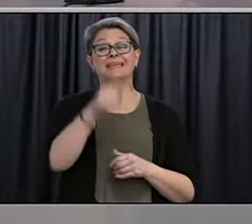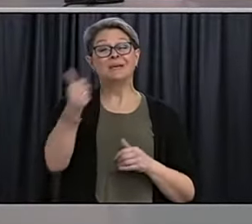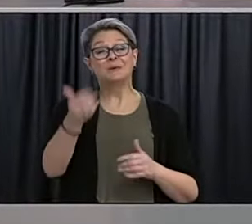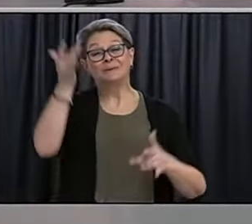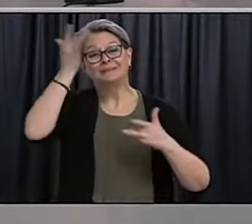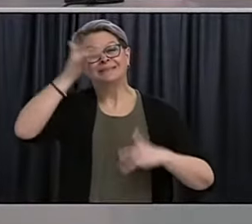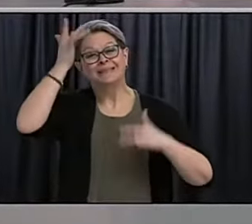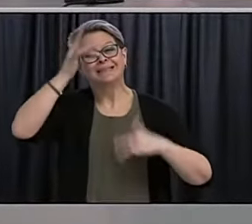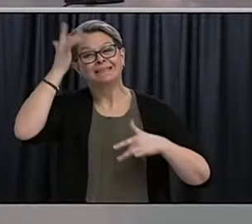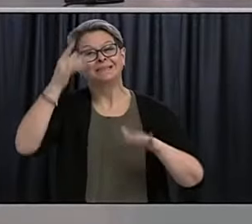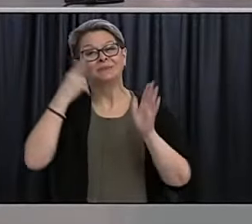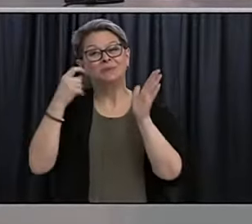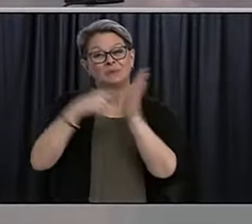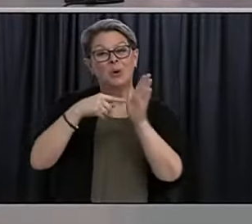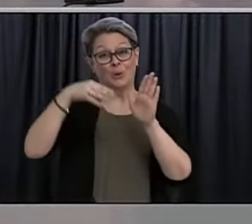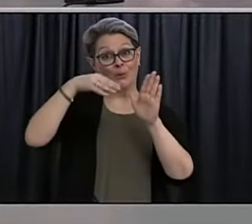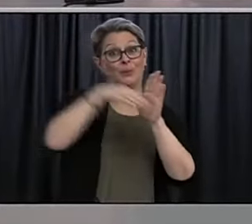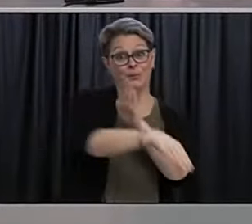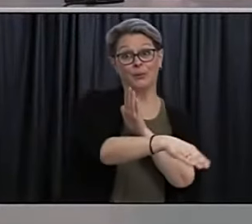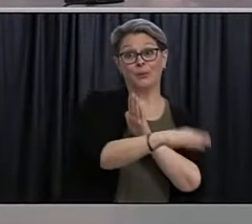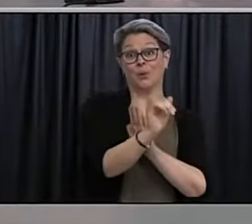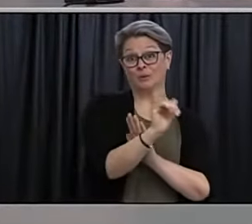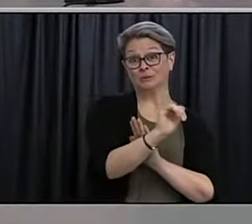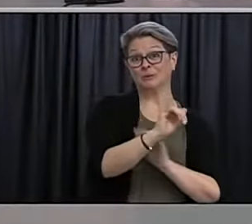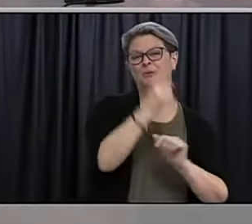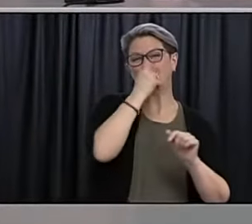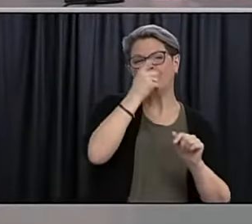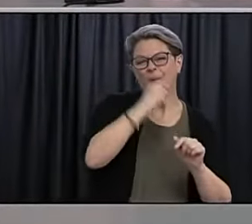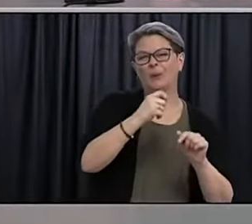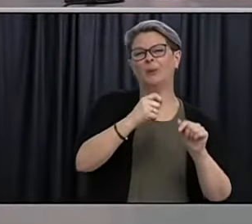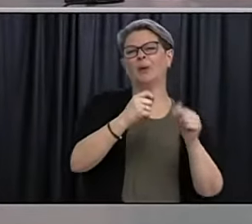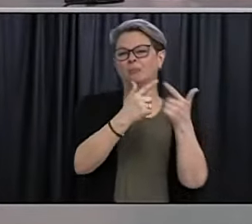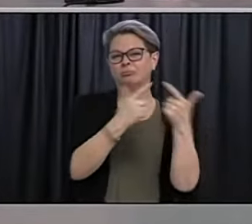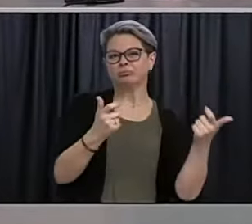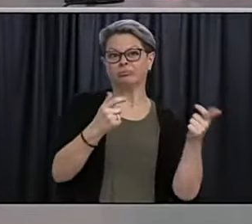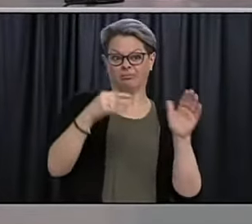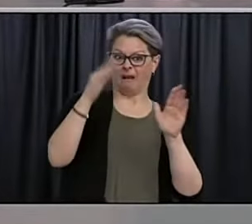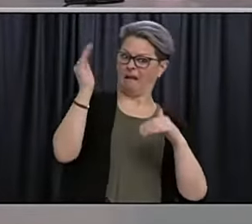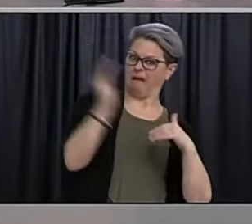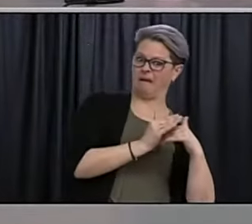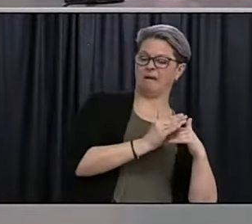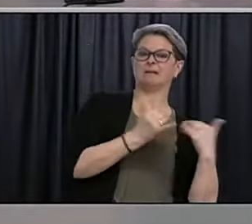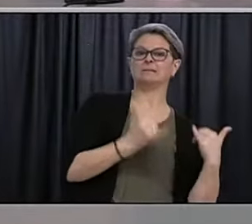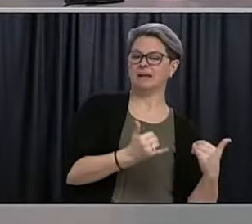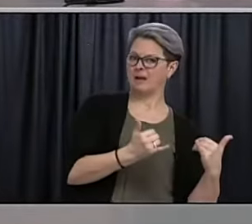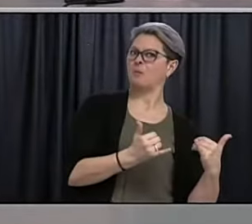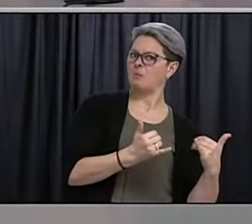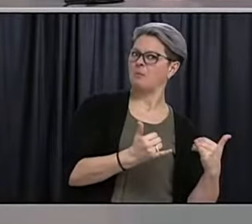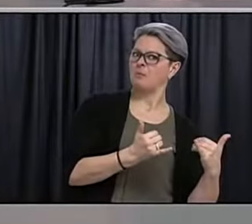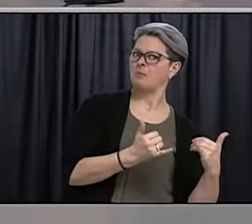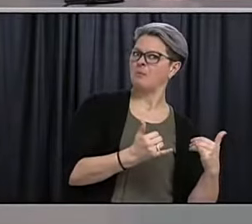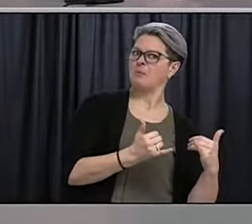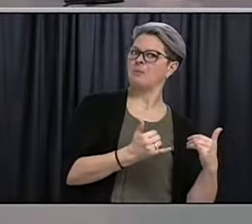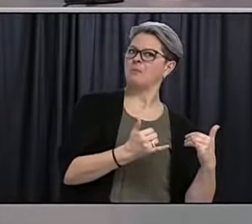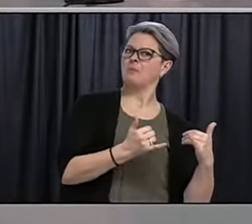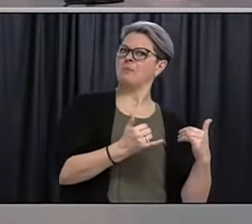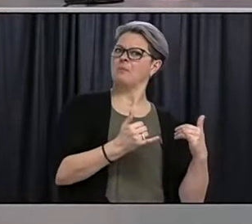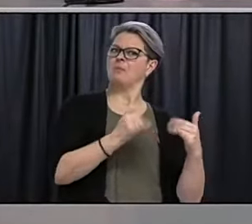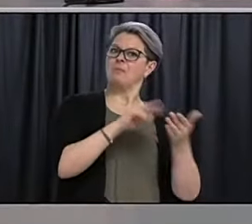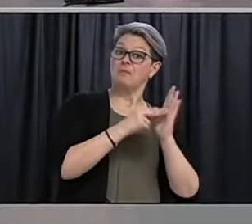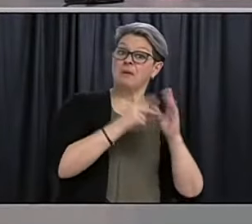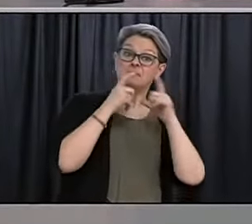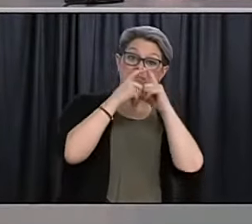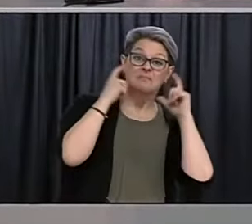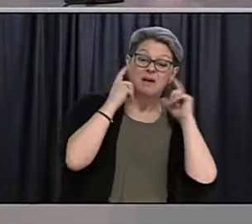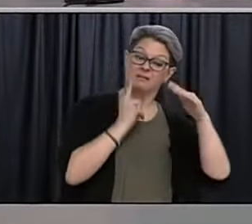nearly a year ago, like perhaps influenza or maybe a few, let's call them more intimate